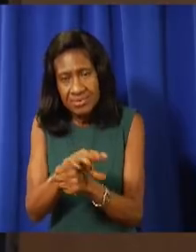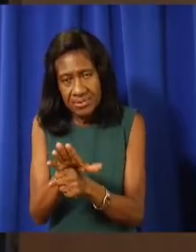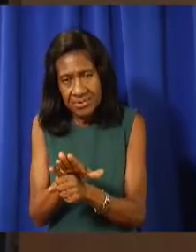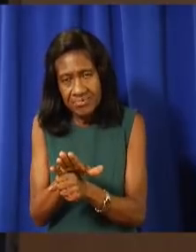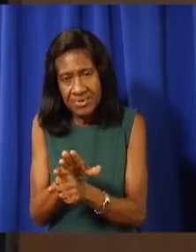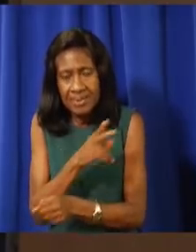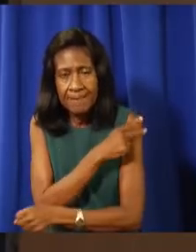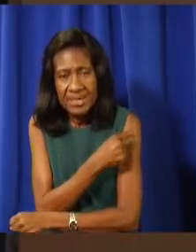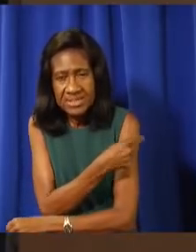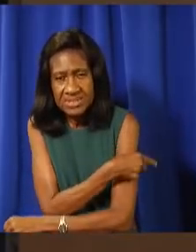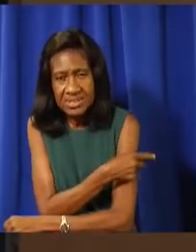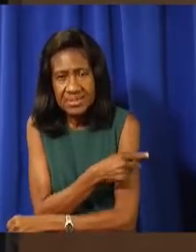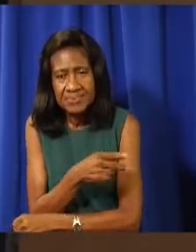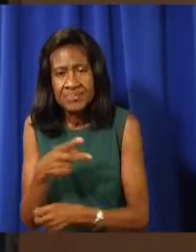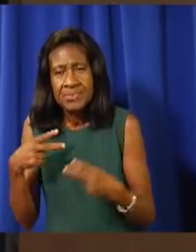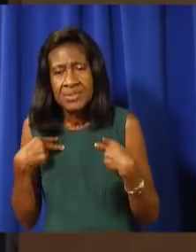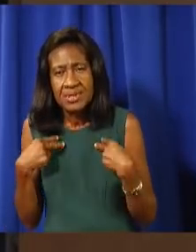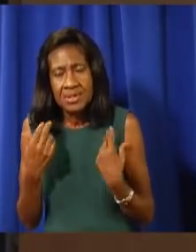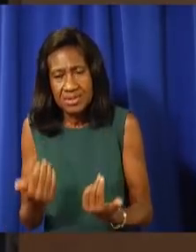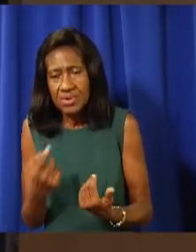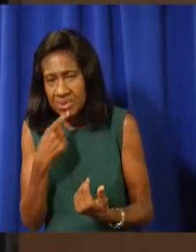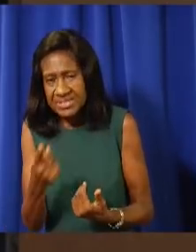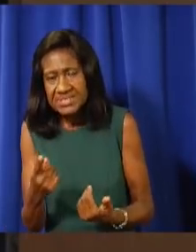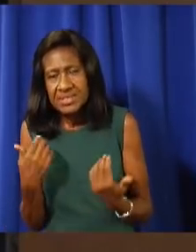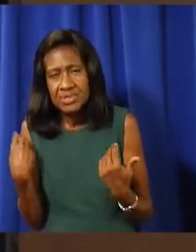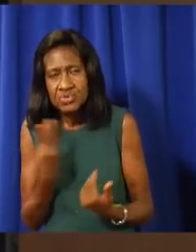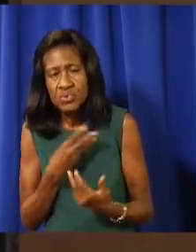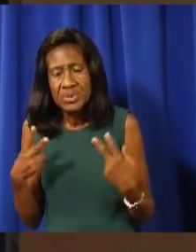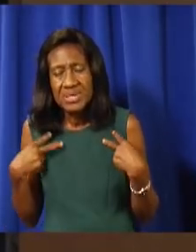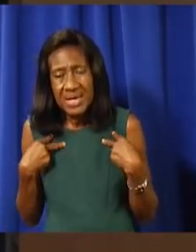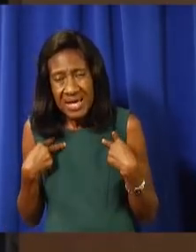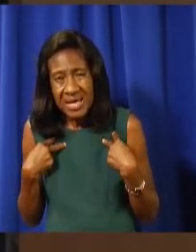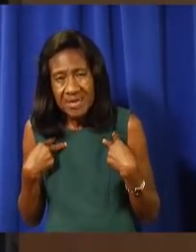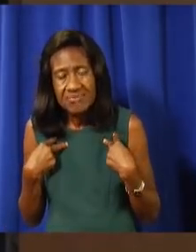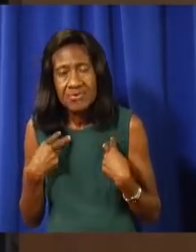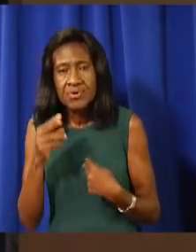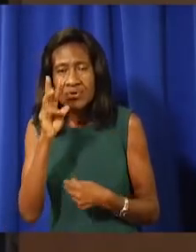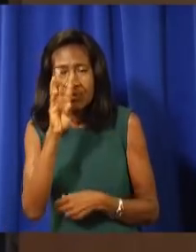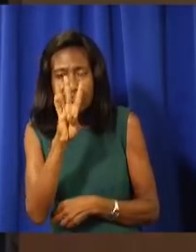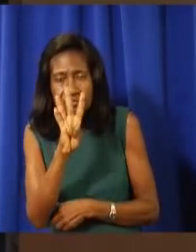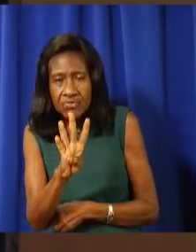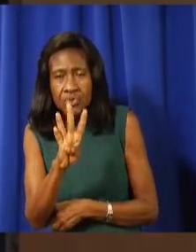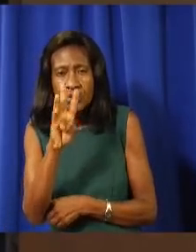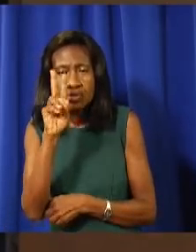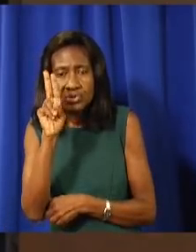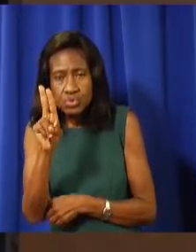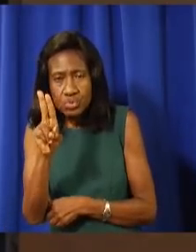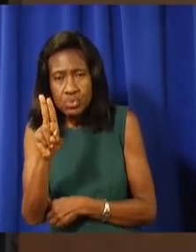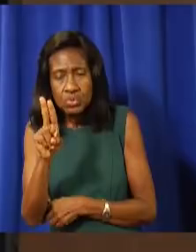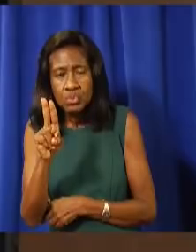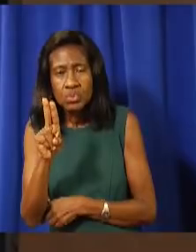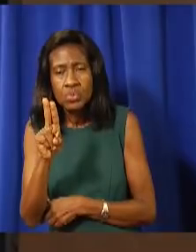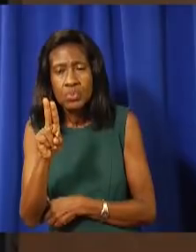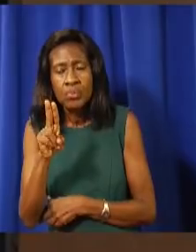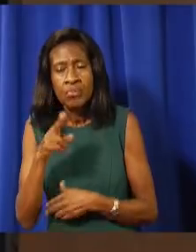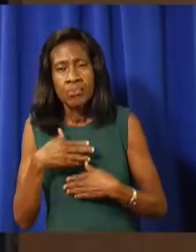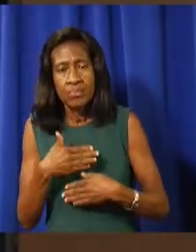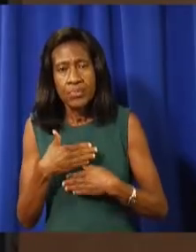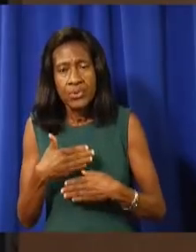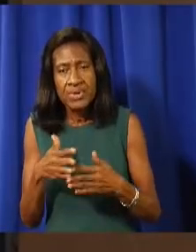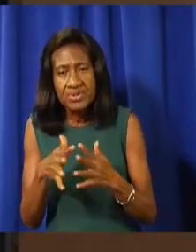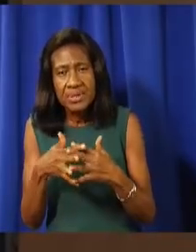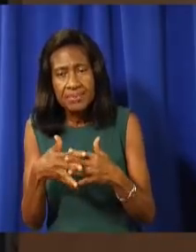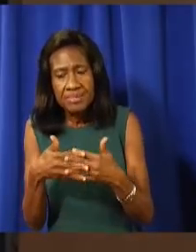42 ventilators on Island. We are very prepared. You look at the numbers of ICU beds and ventilators on the Cayman Island.